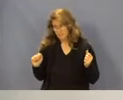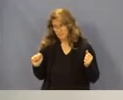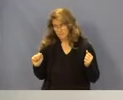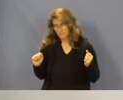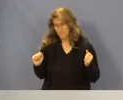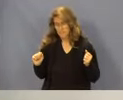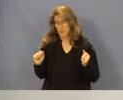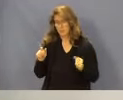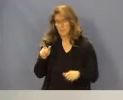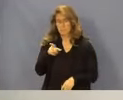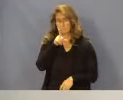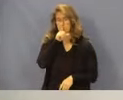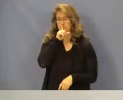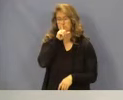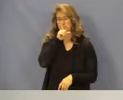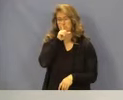Abstaining?